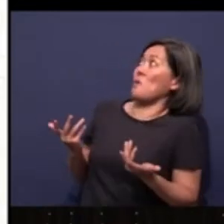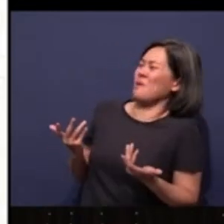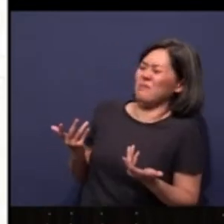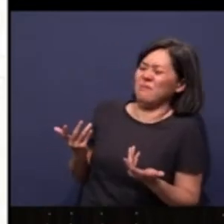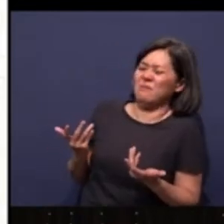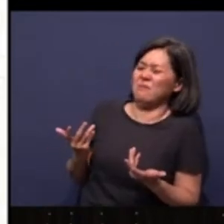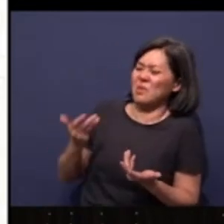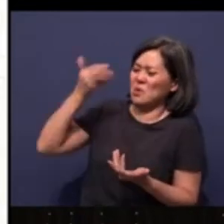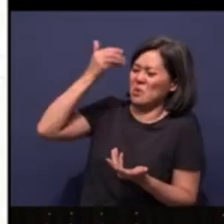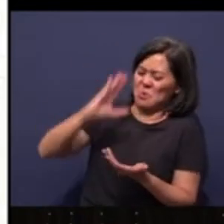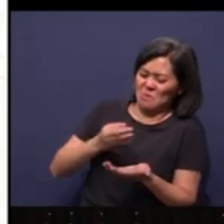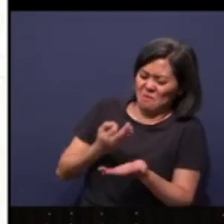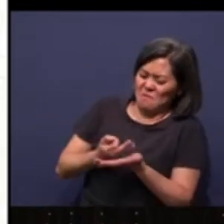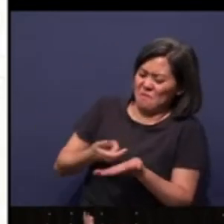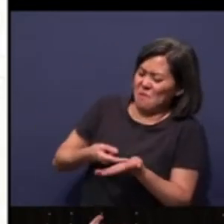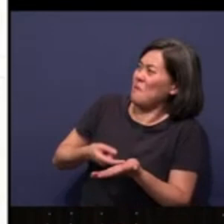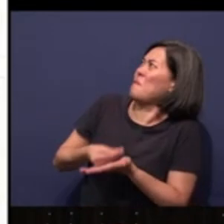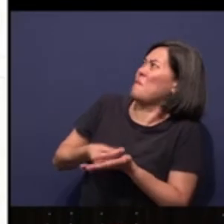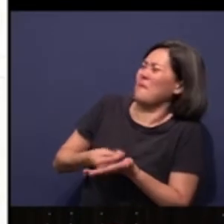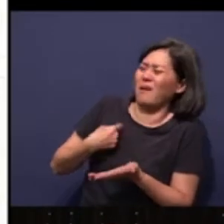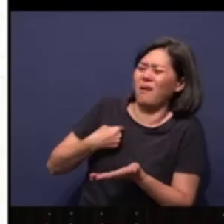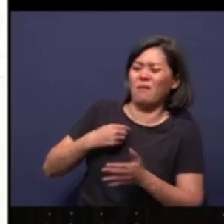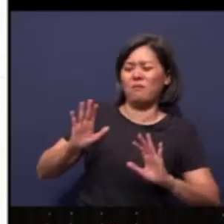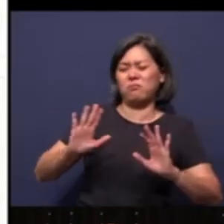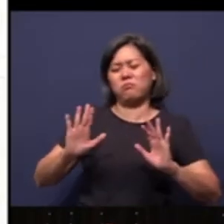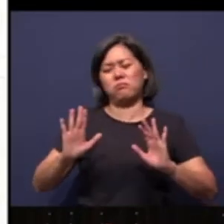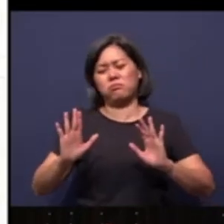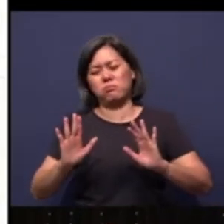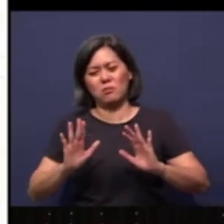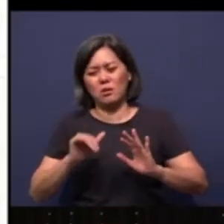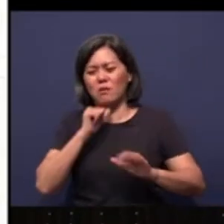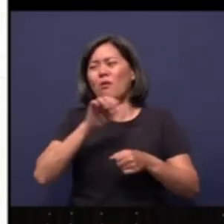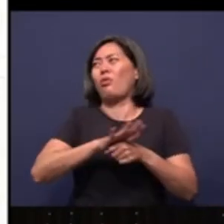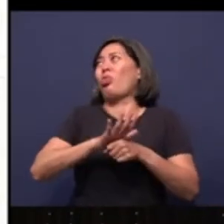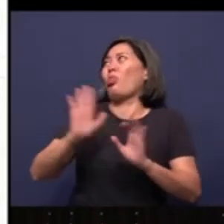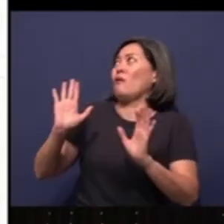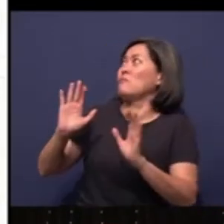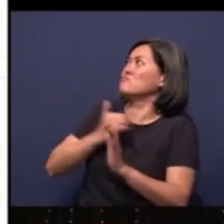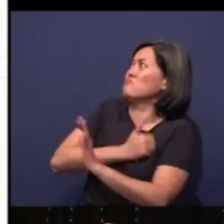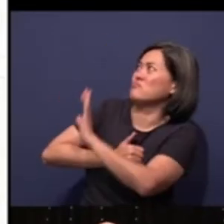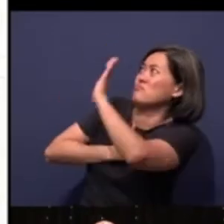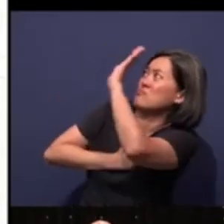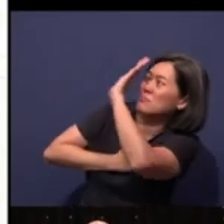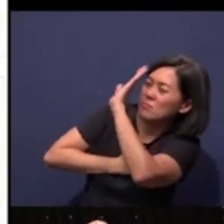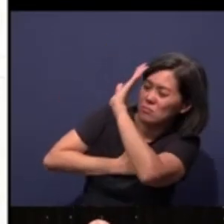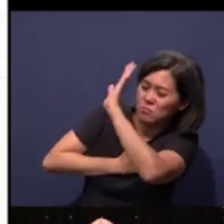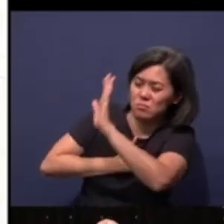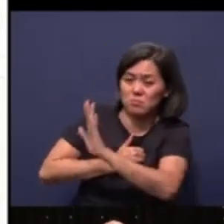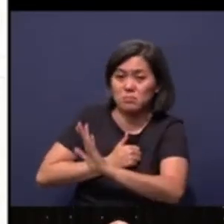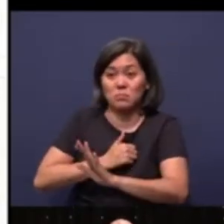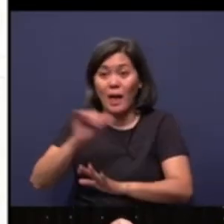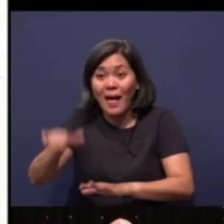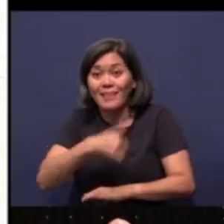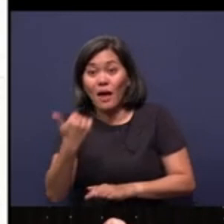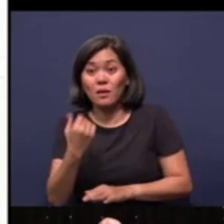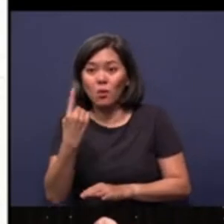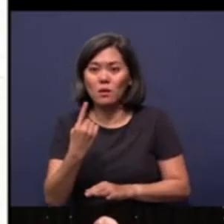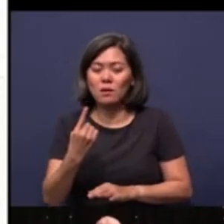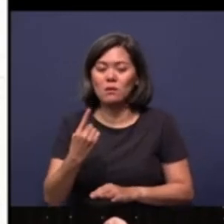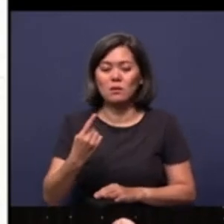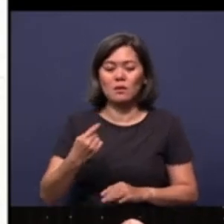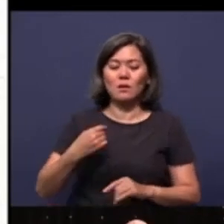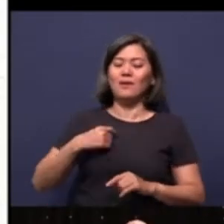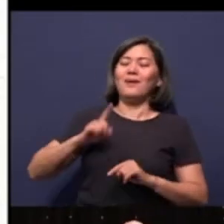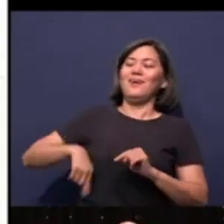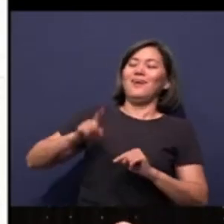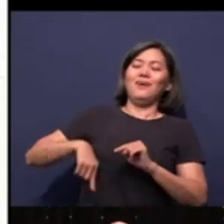God, financially, I'm just not stable. Not ready to build your house. Sorry. Another one is, God, I cannot build